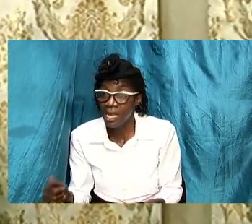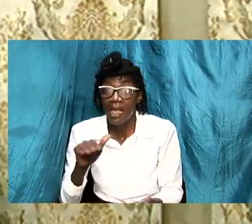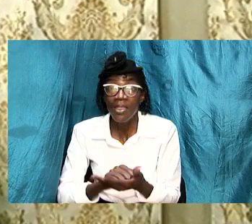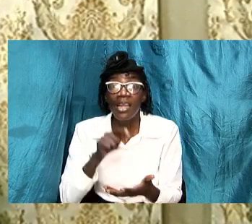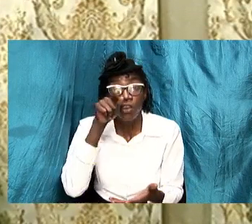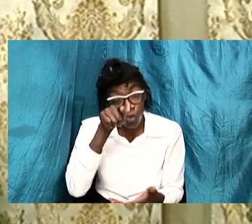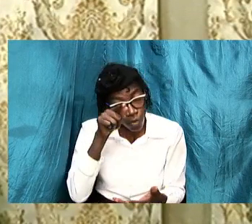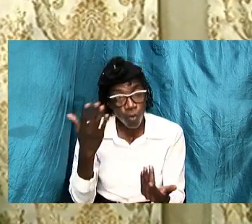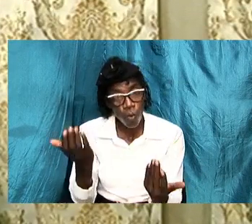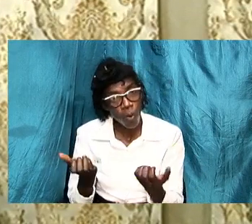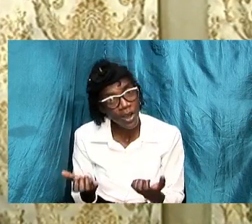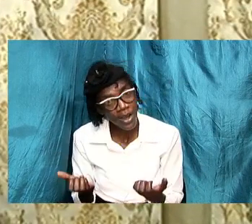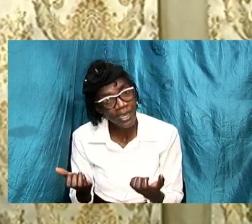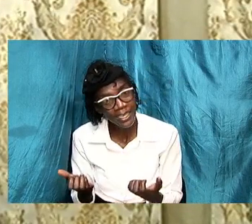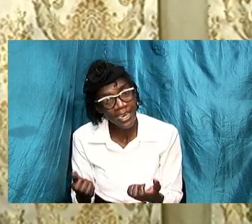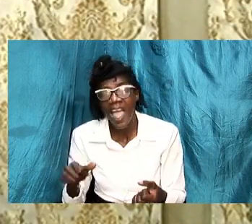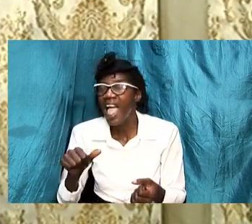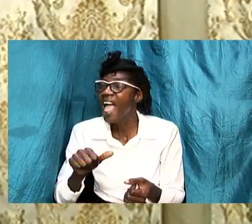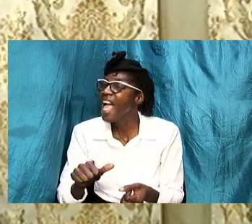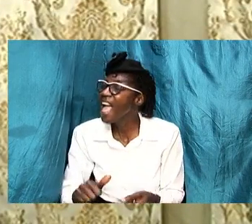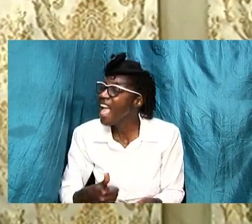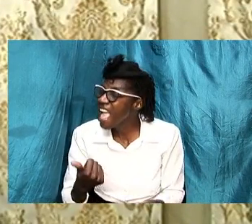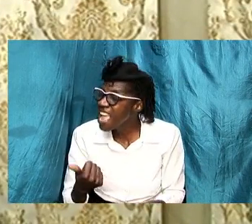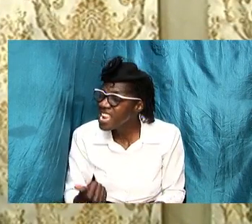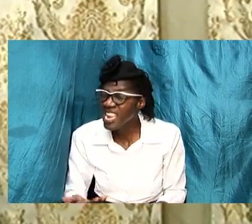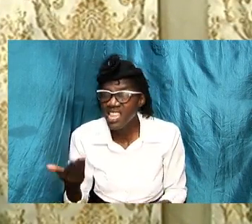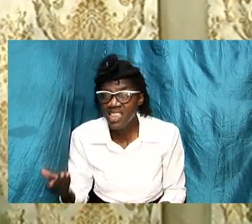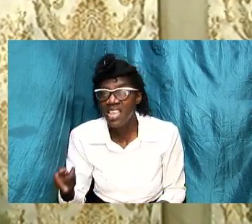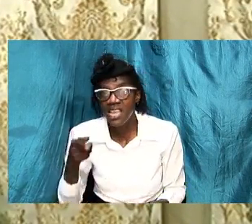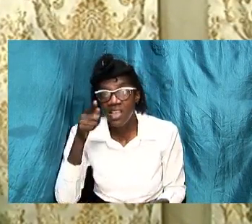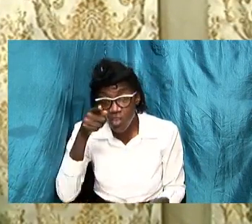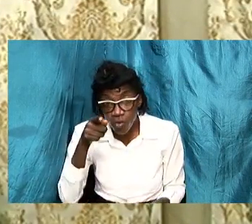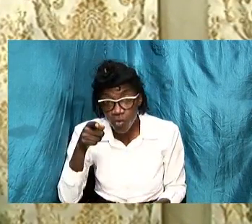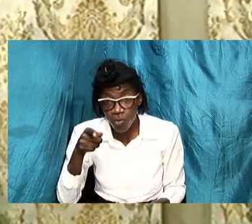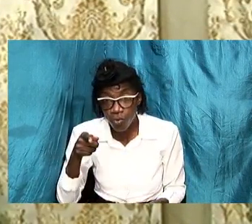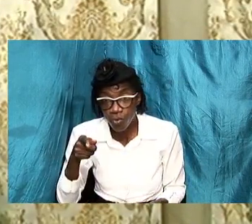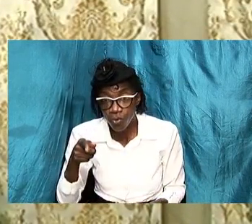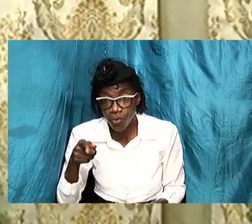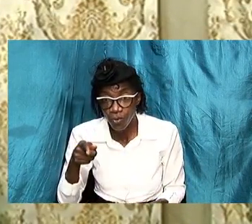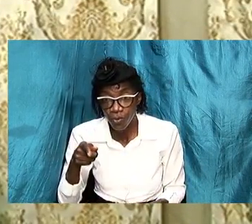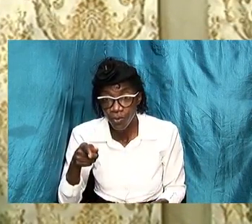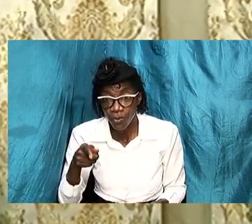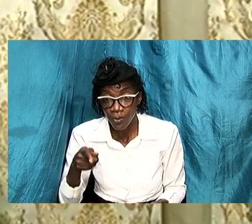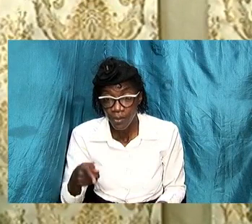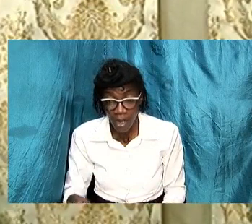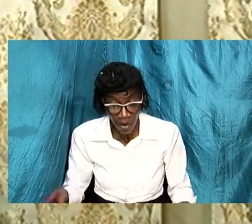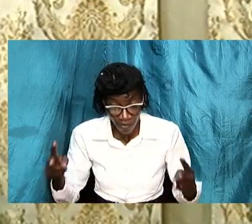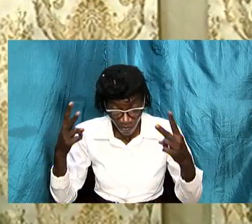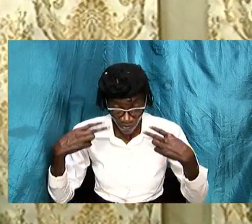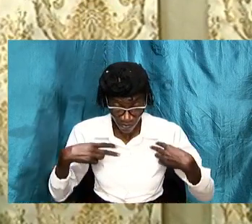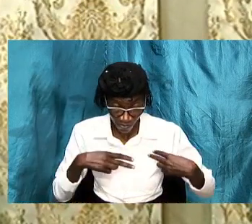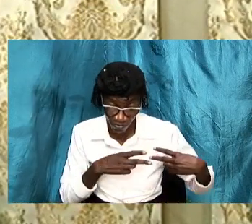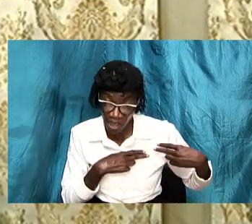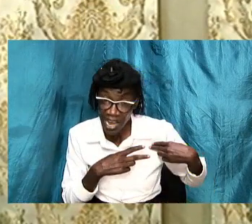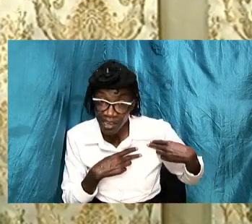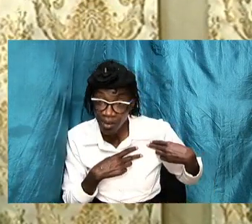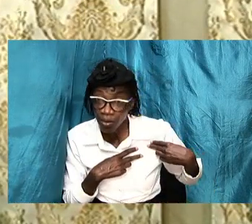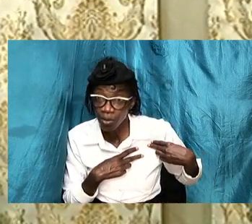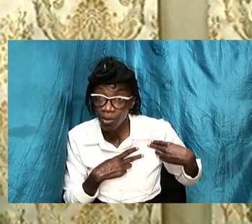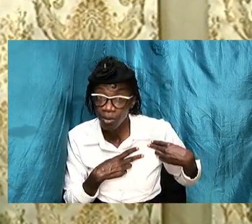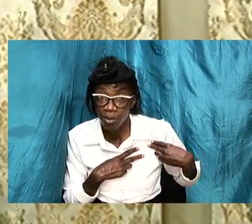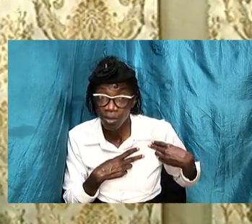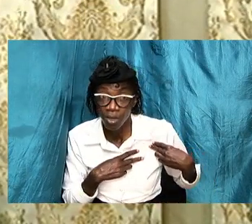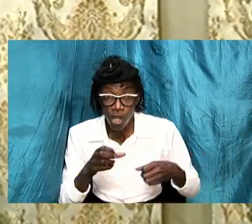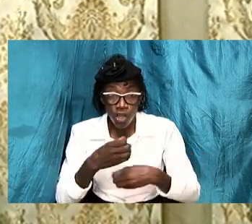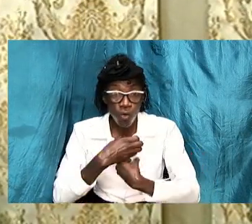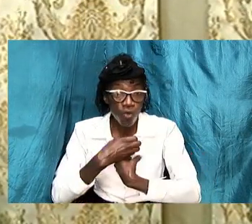put value on anything that we value we make time we create time if we might use that